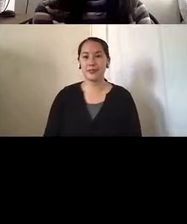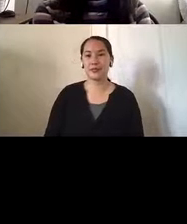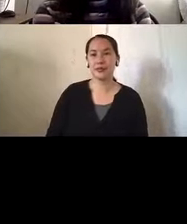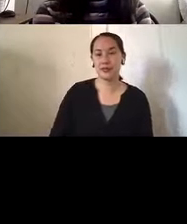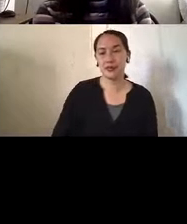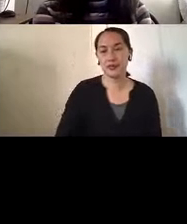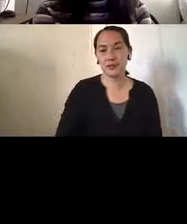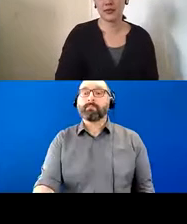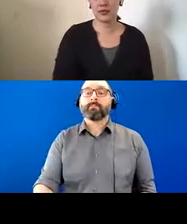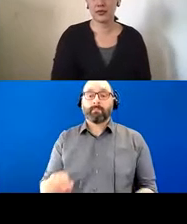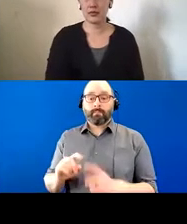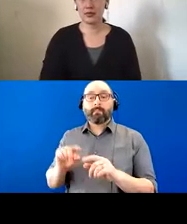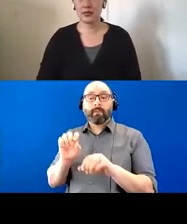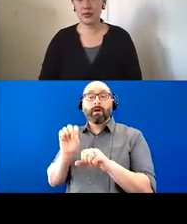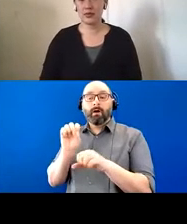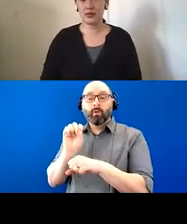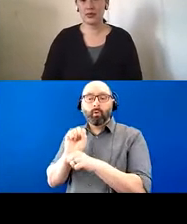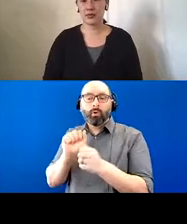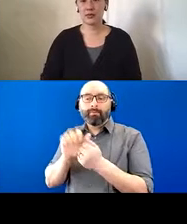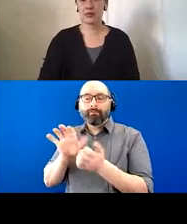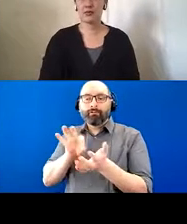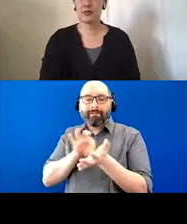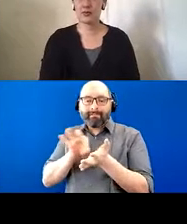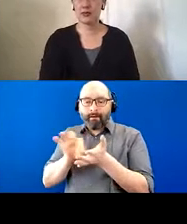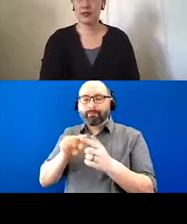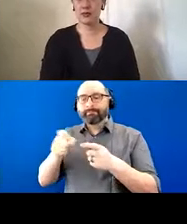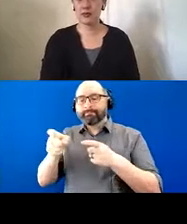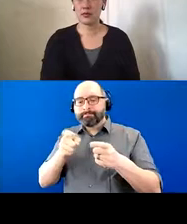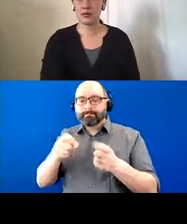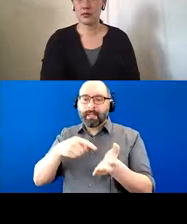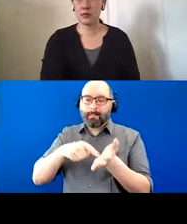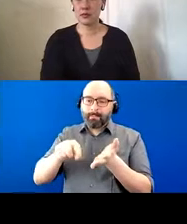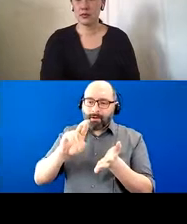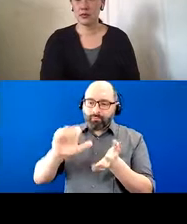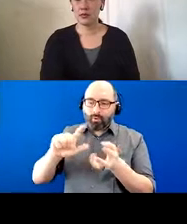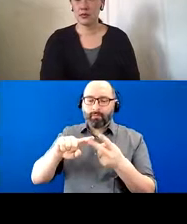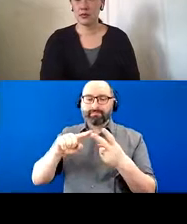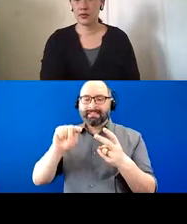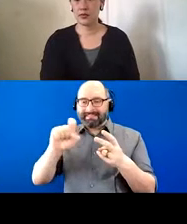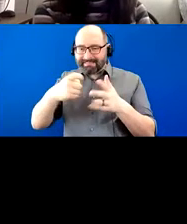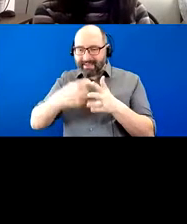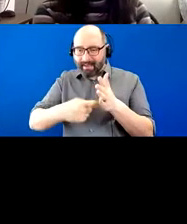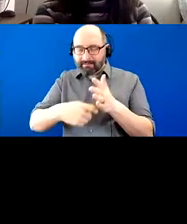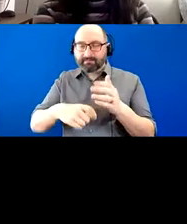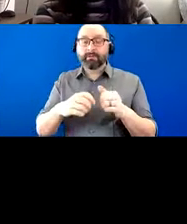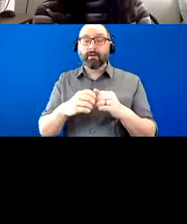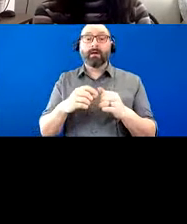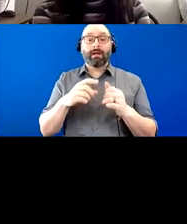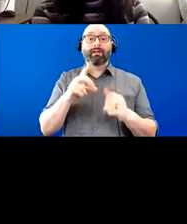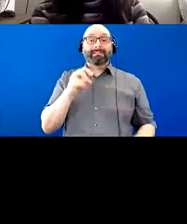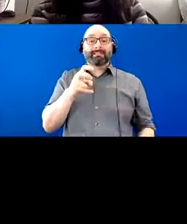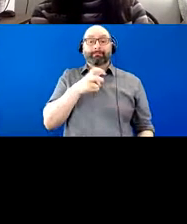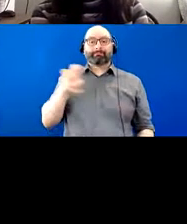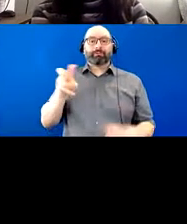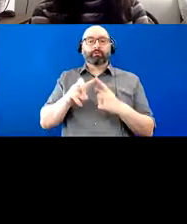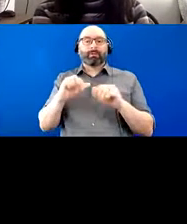accountant to, um, to manage their payroll and tax documents. And later on, she did switch over to an agency and she